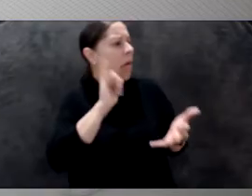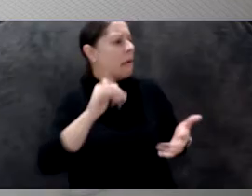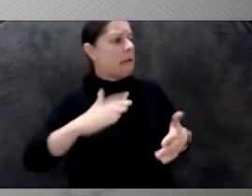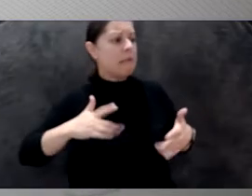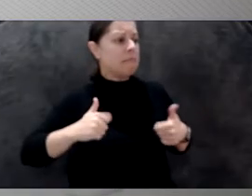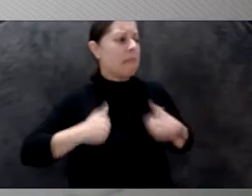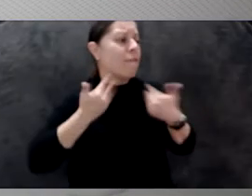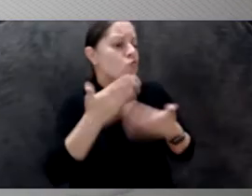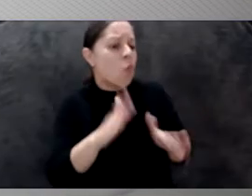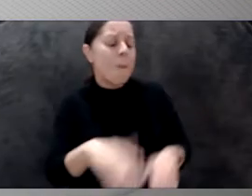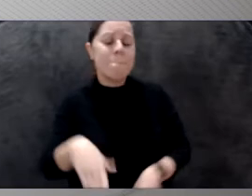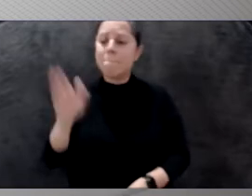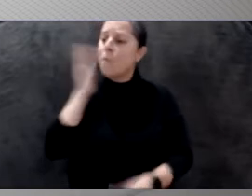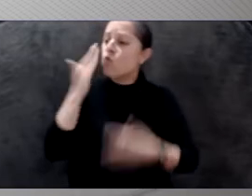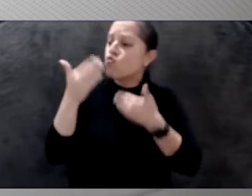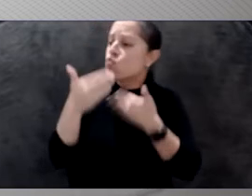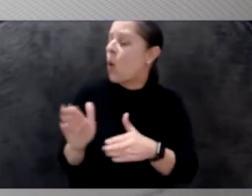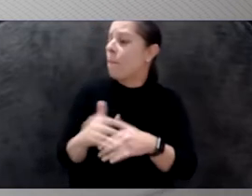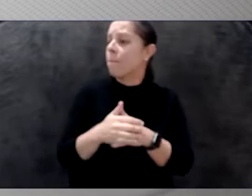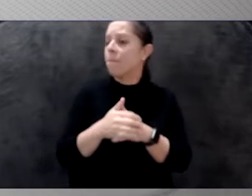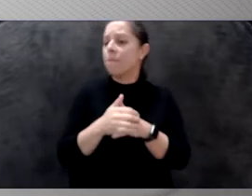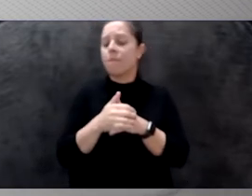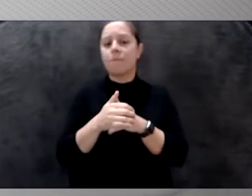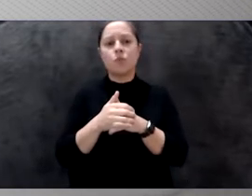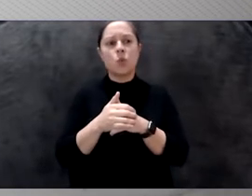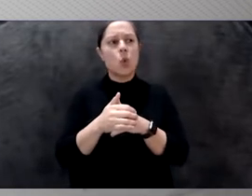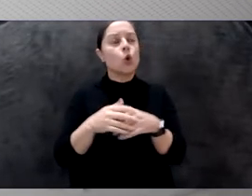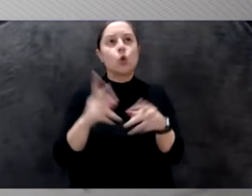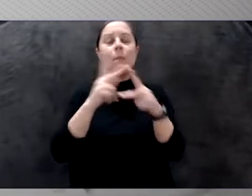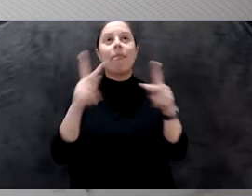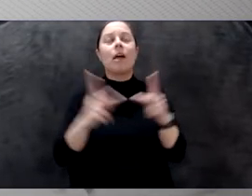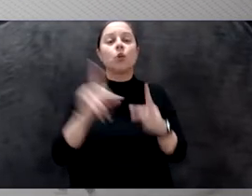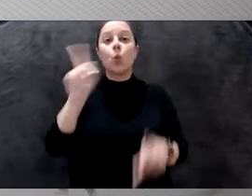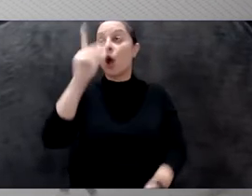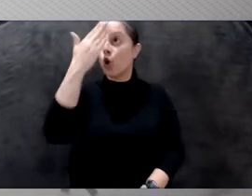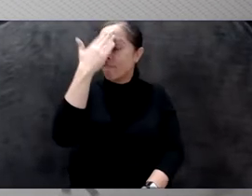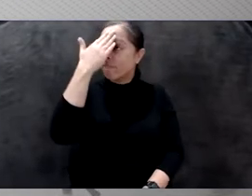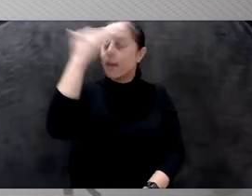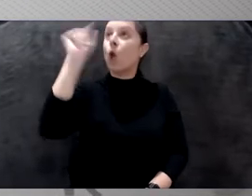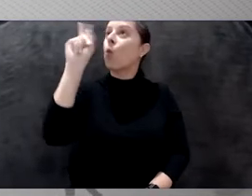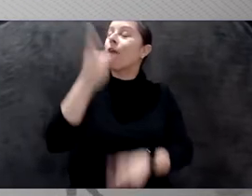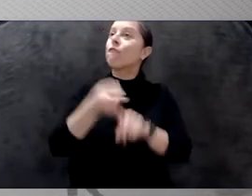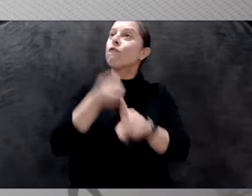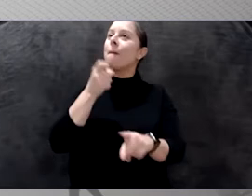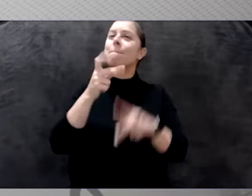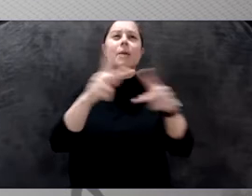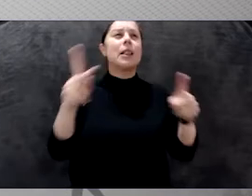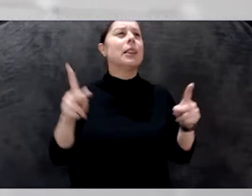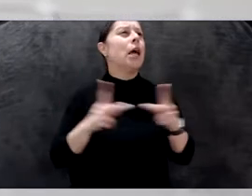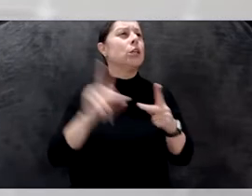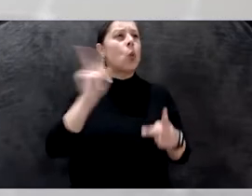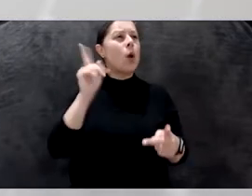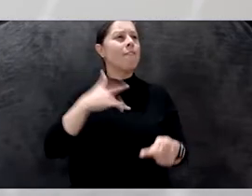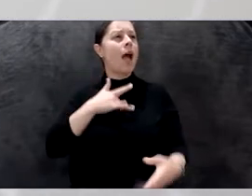embedded in poetic, a place for forget where you come from, or space to connect with the interplanetary source